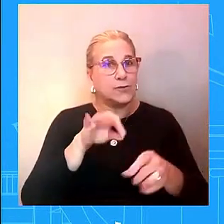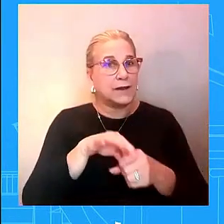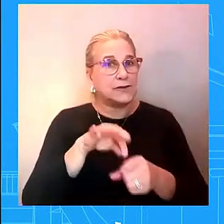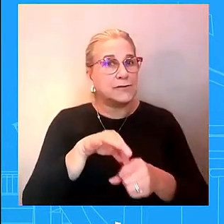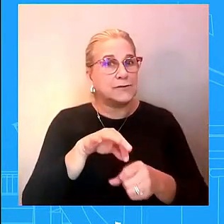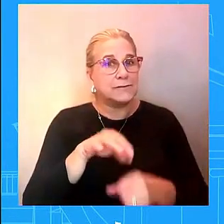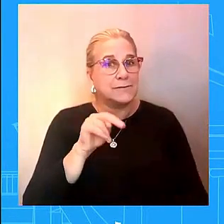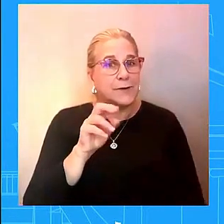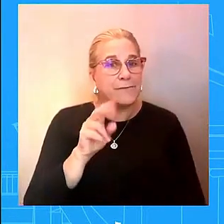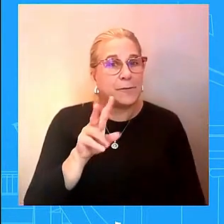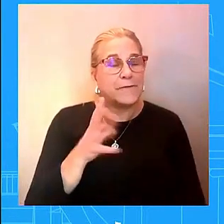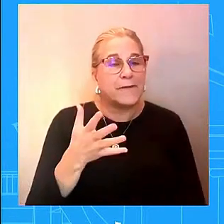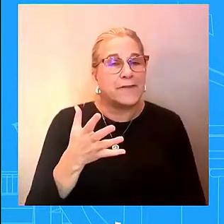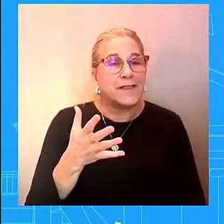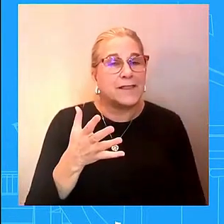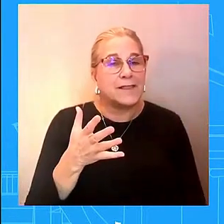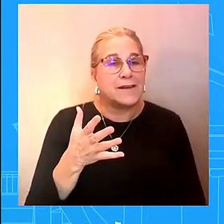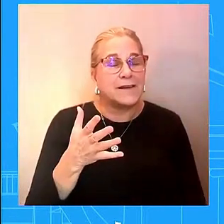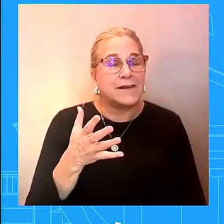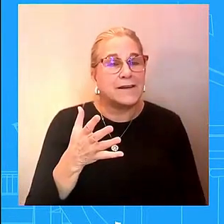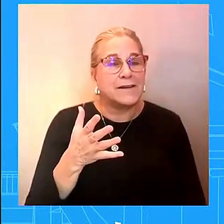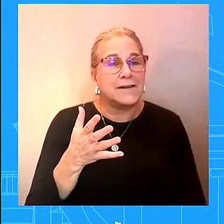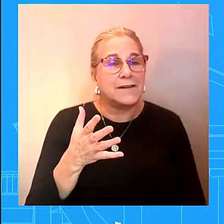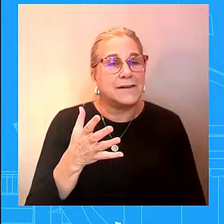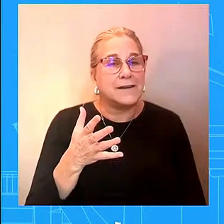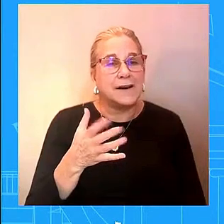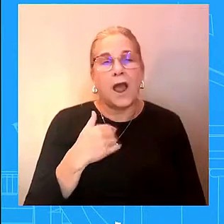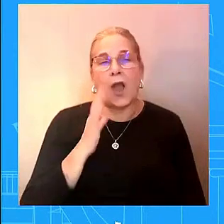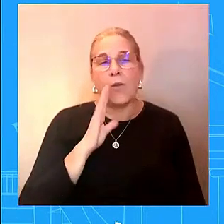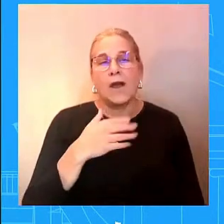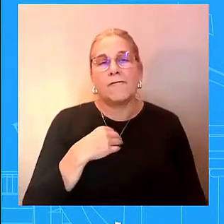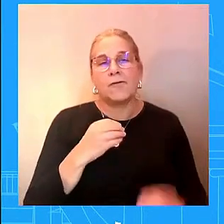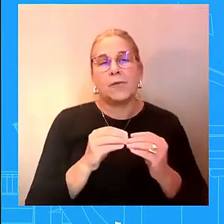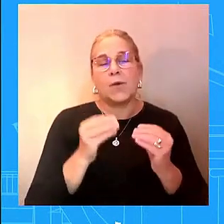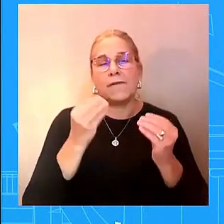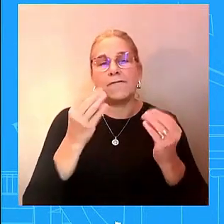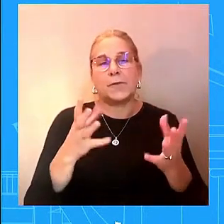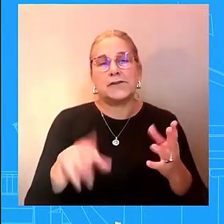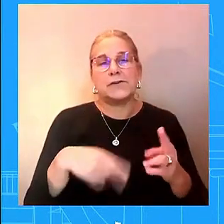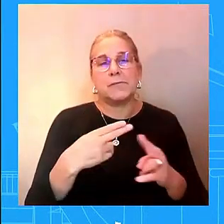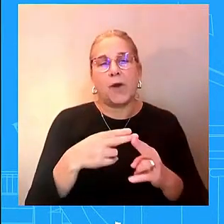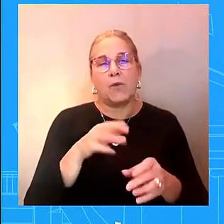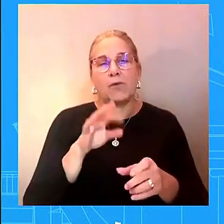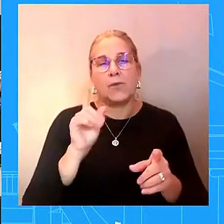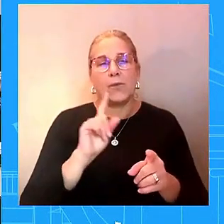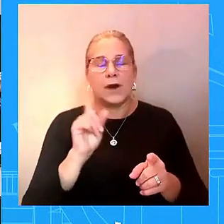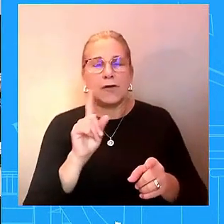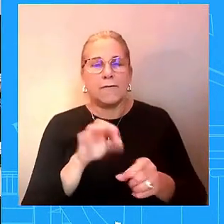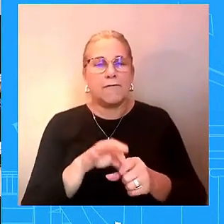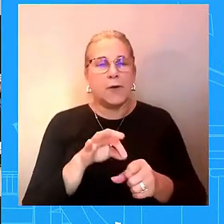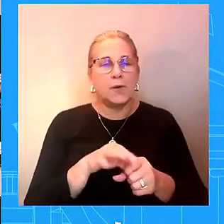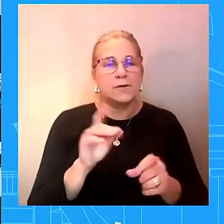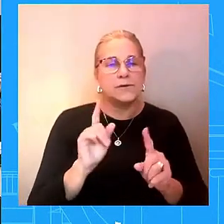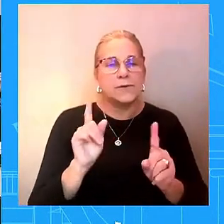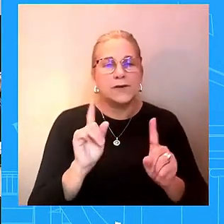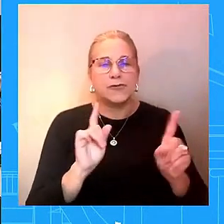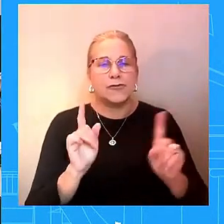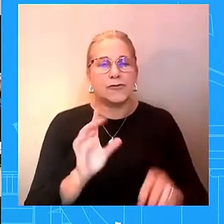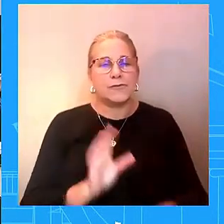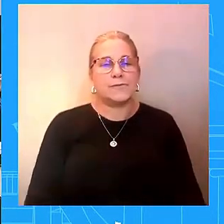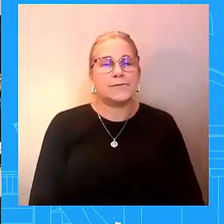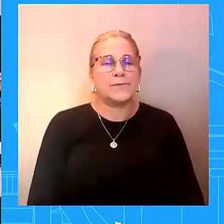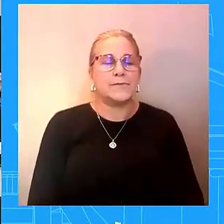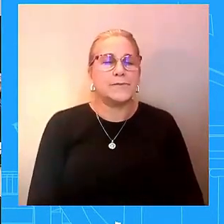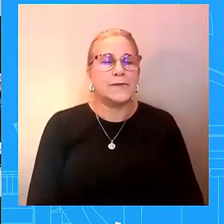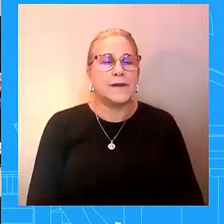about what that looks like uh where you know where he's going to be we certainly won't share that go ahead so we just heard from